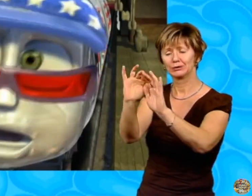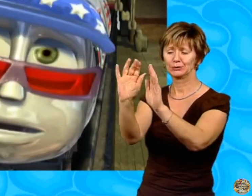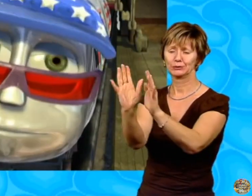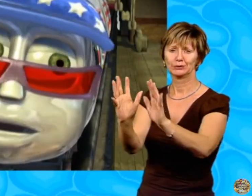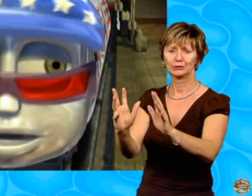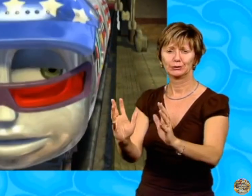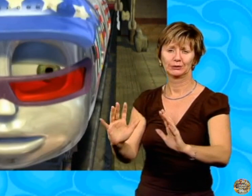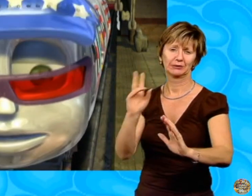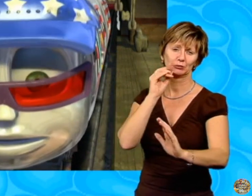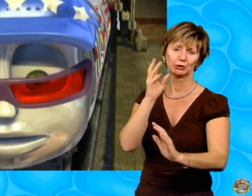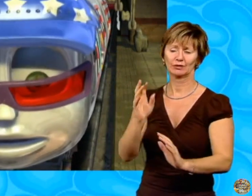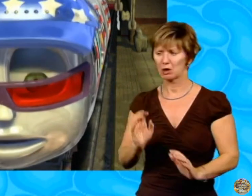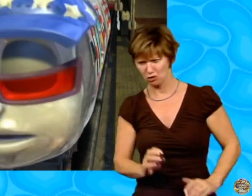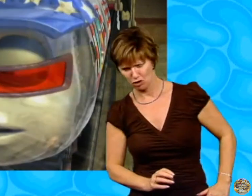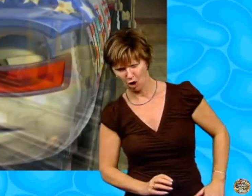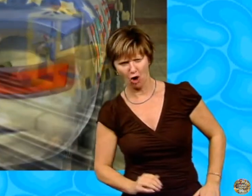Oh, brother.